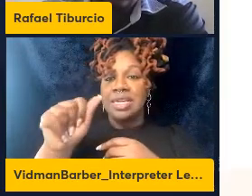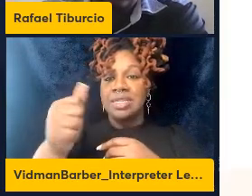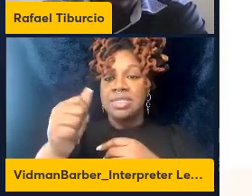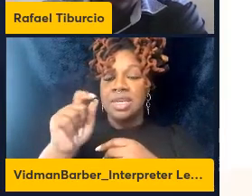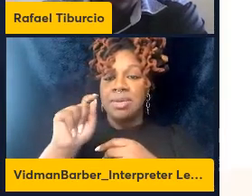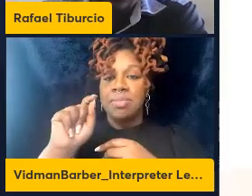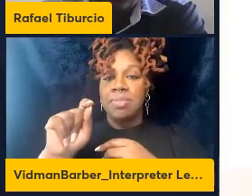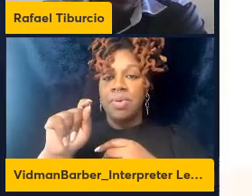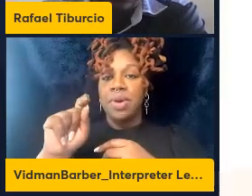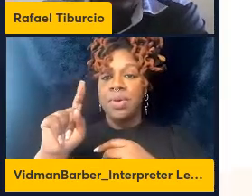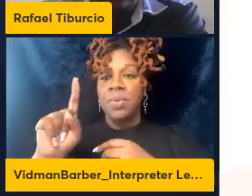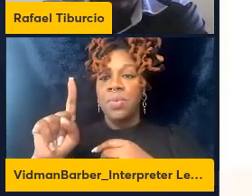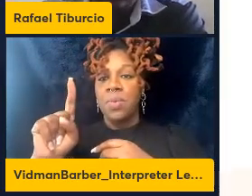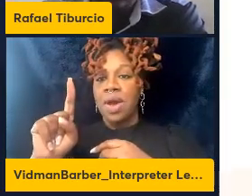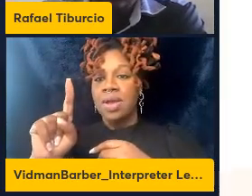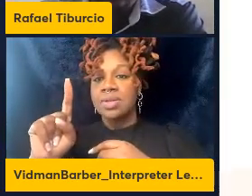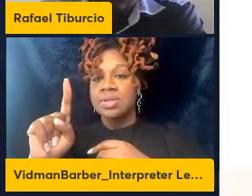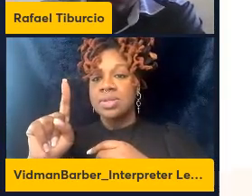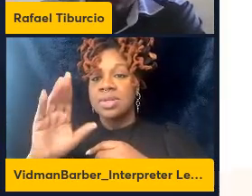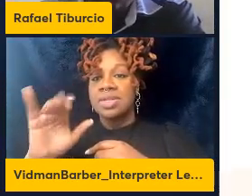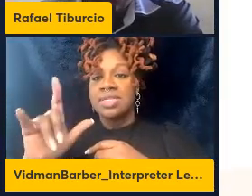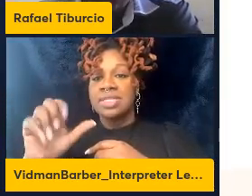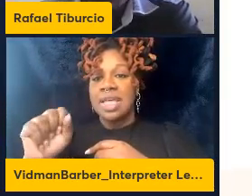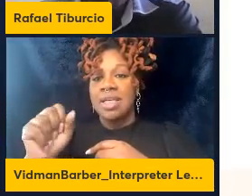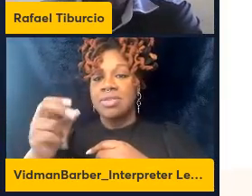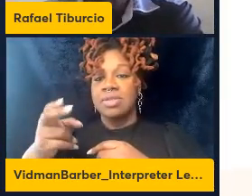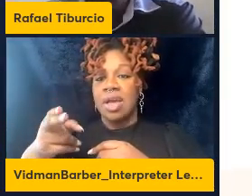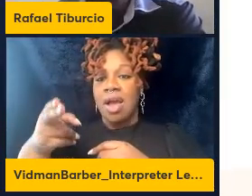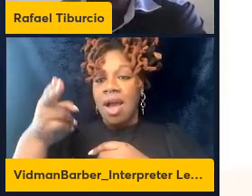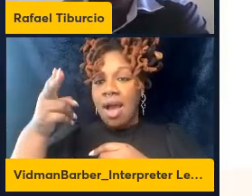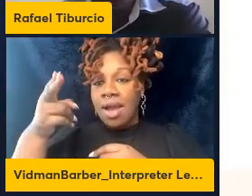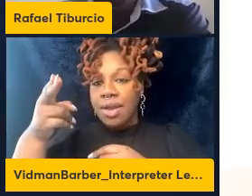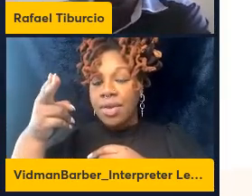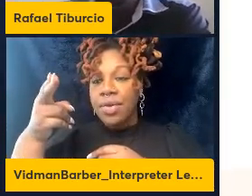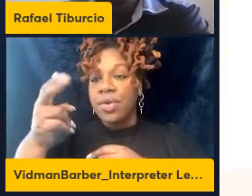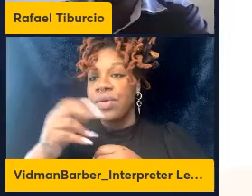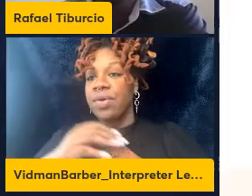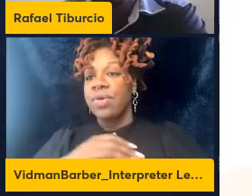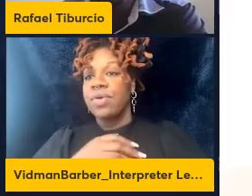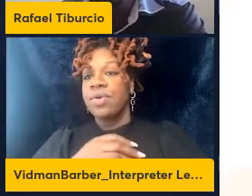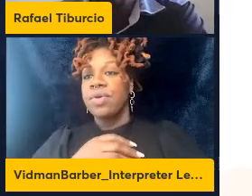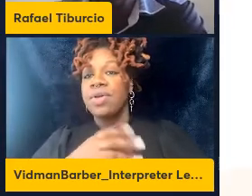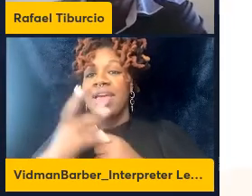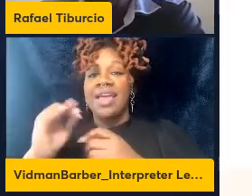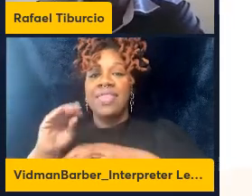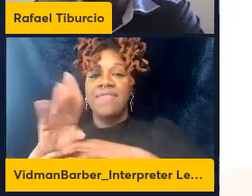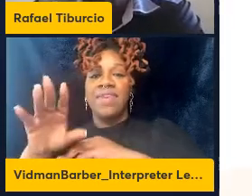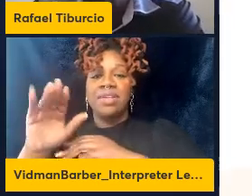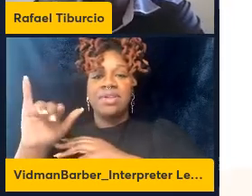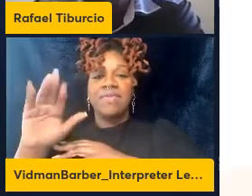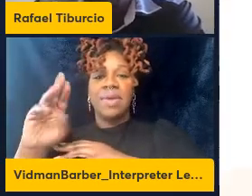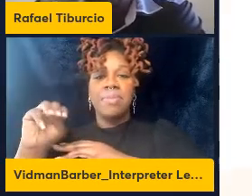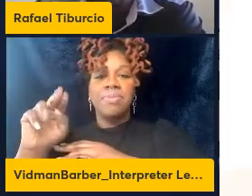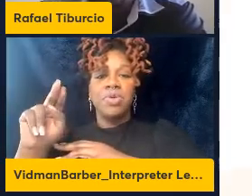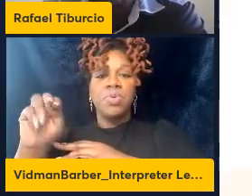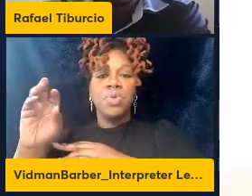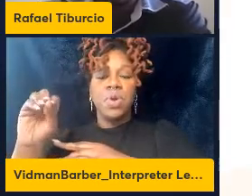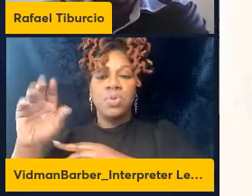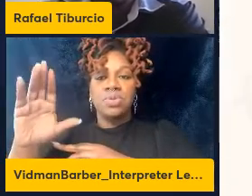cells are higher in non-TB patients and effector memory cells are higher for these TB patients